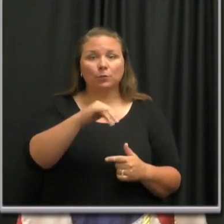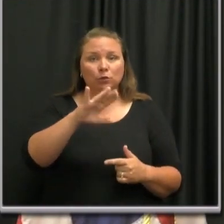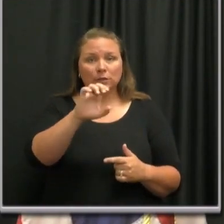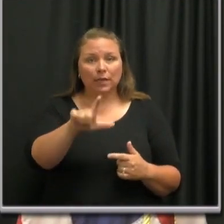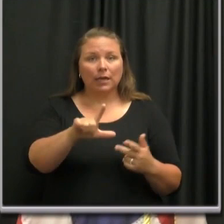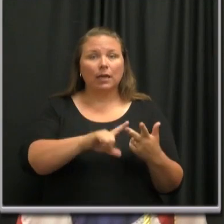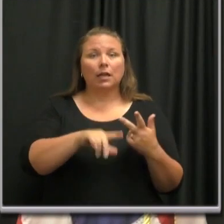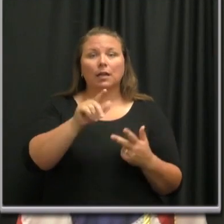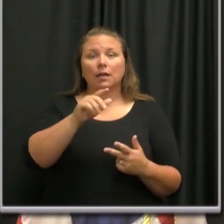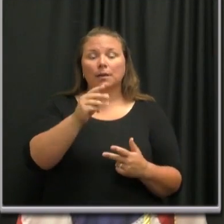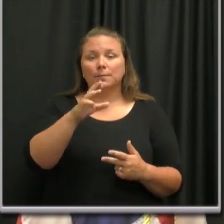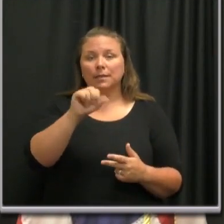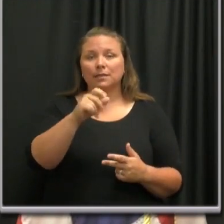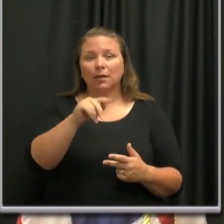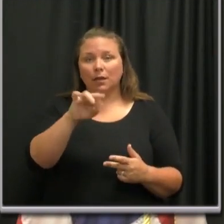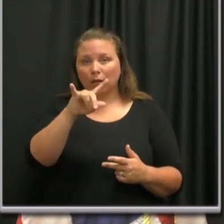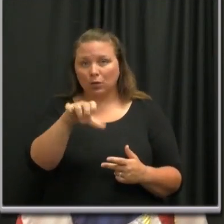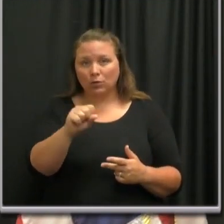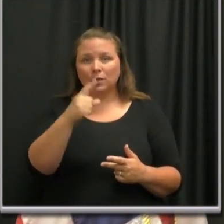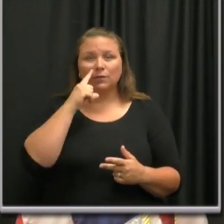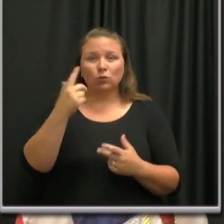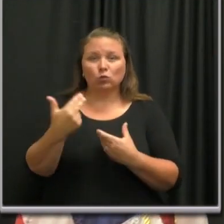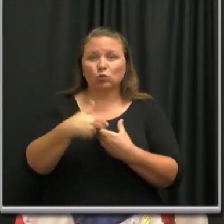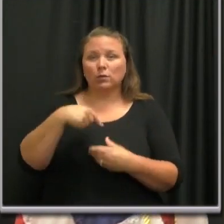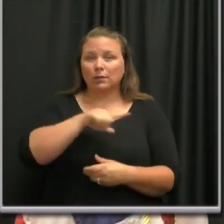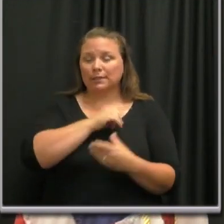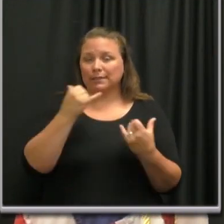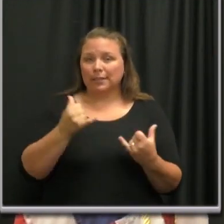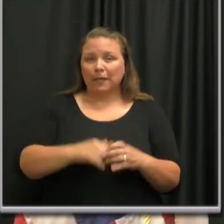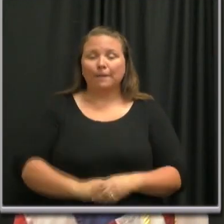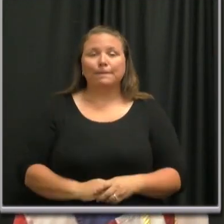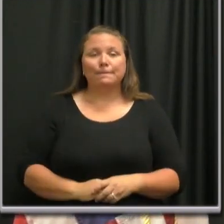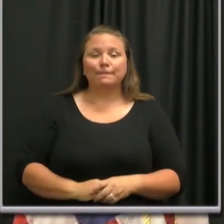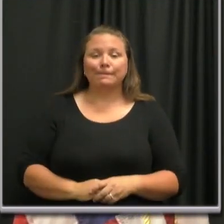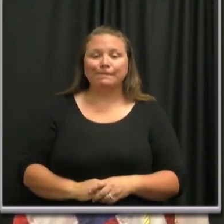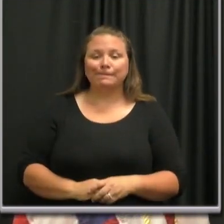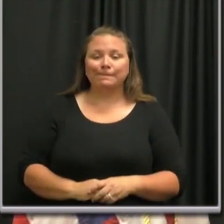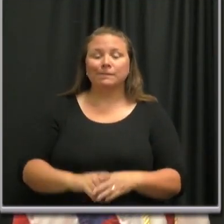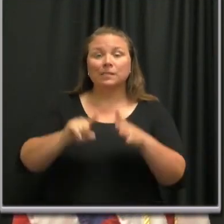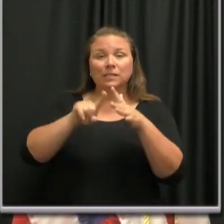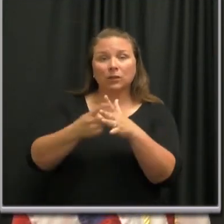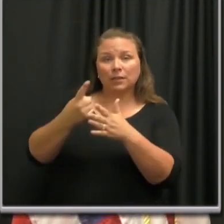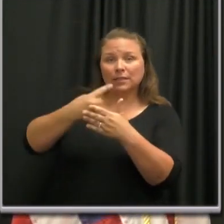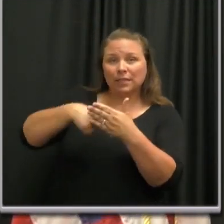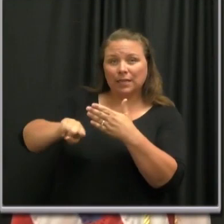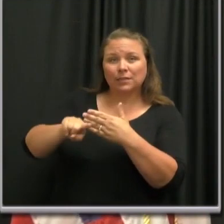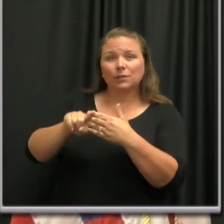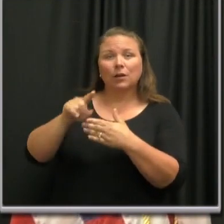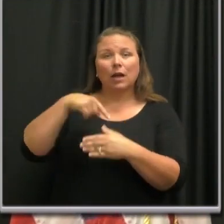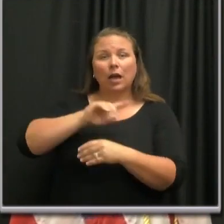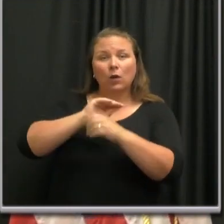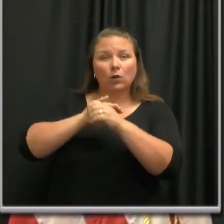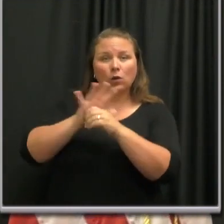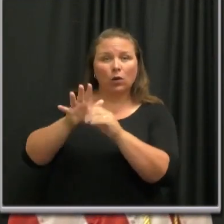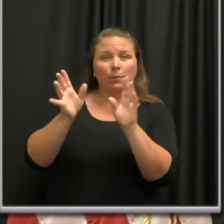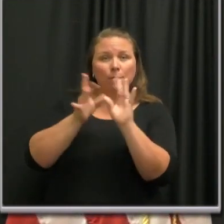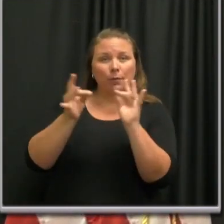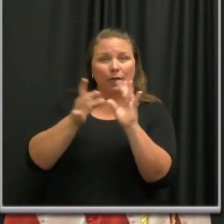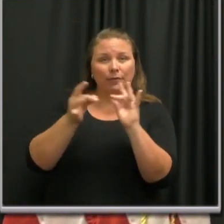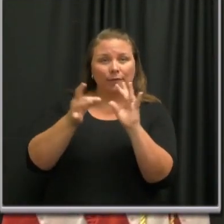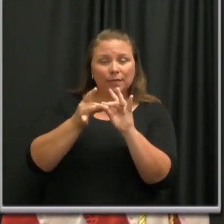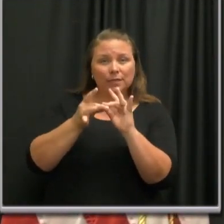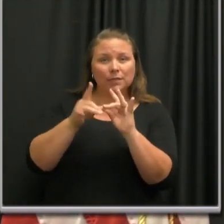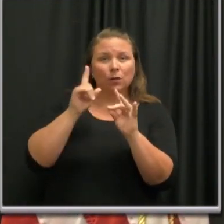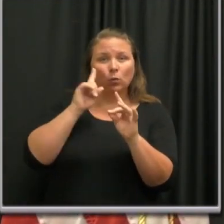and Ms. Andre for joining us this morning. Beginning next week, Metro COVID-19 press briefings